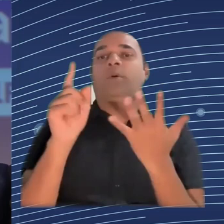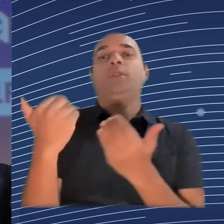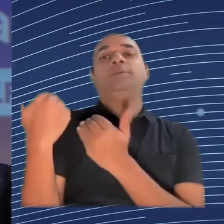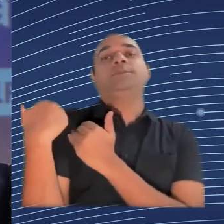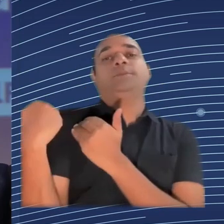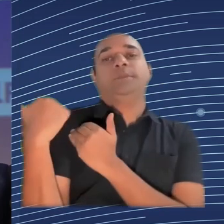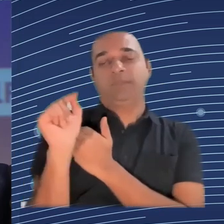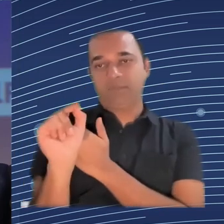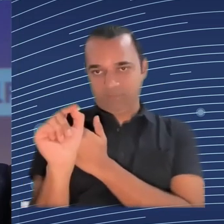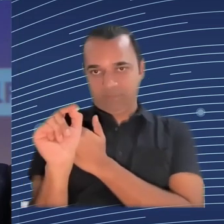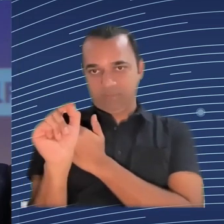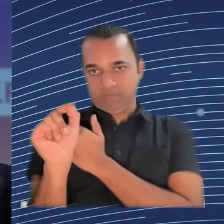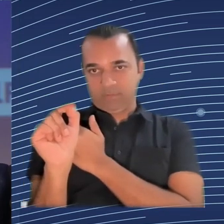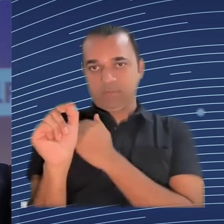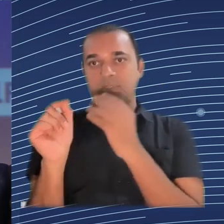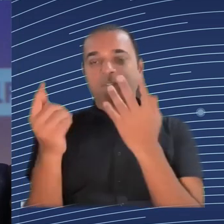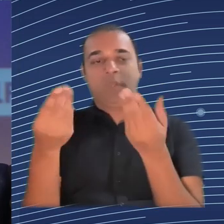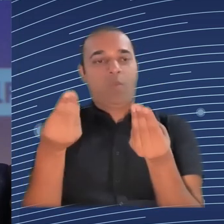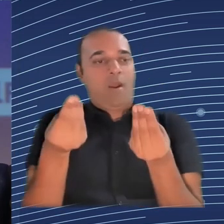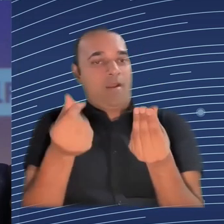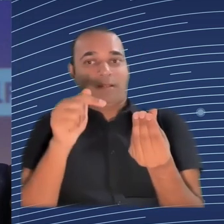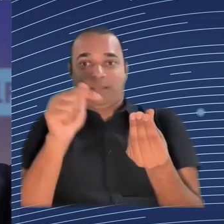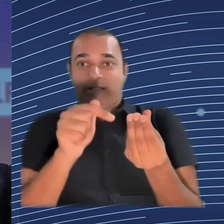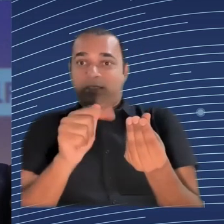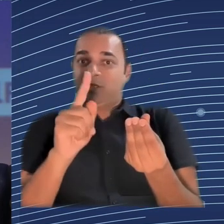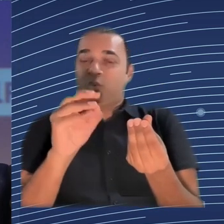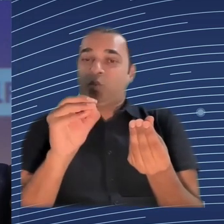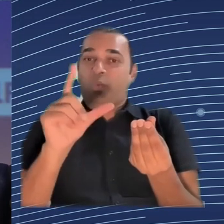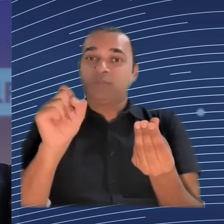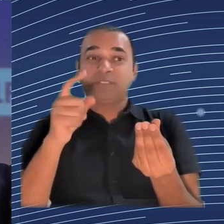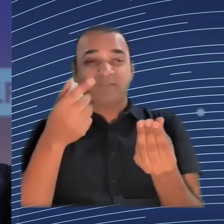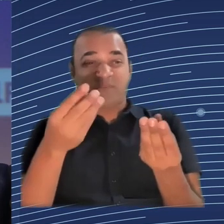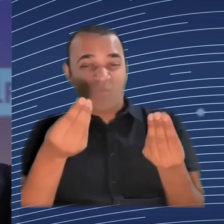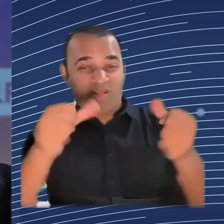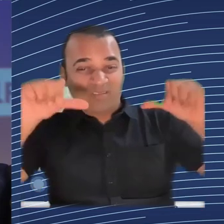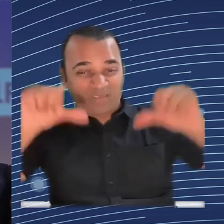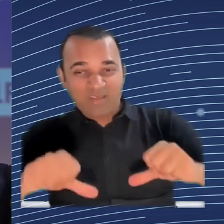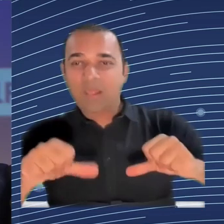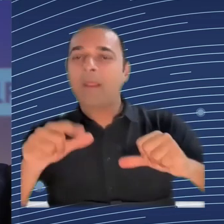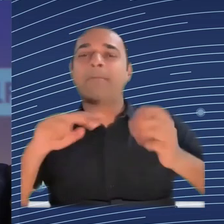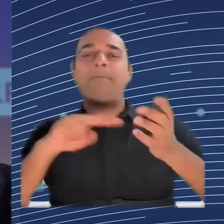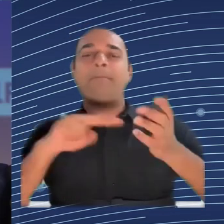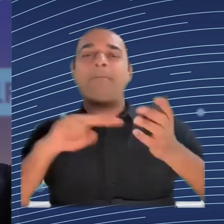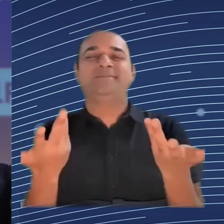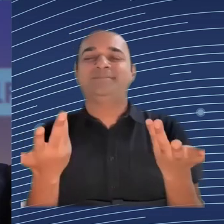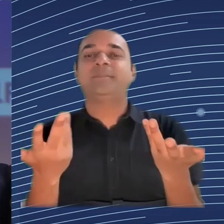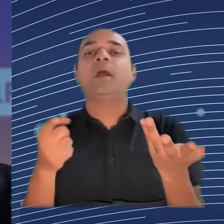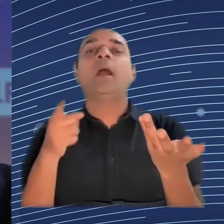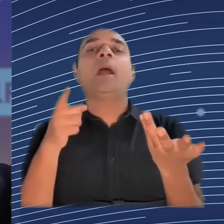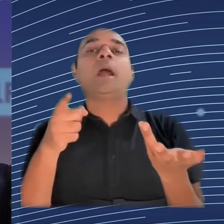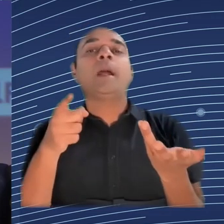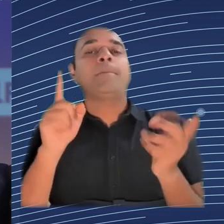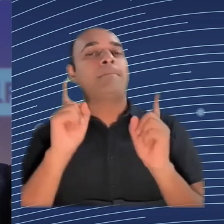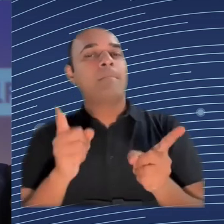actually really value what they perceive to be ethical leadership or an ethical company. So millennials, right, the younger